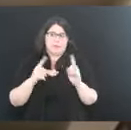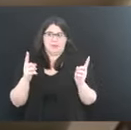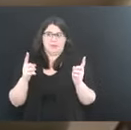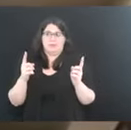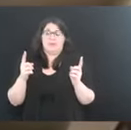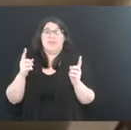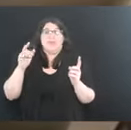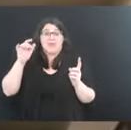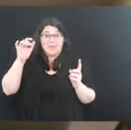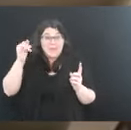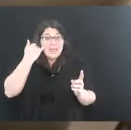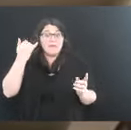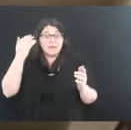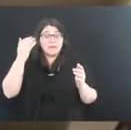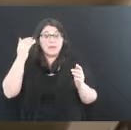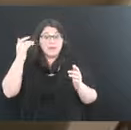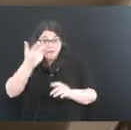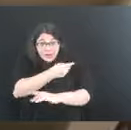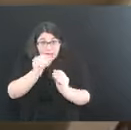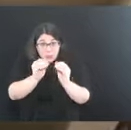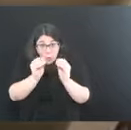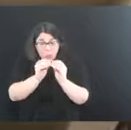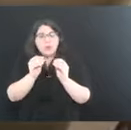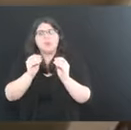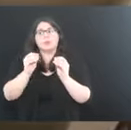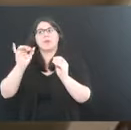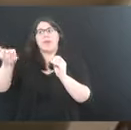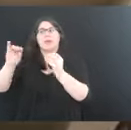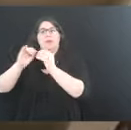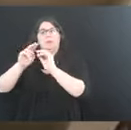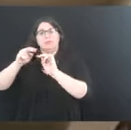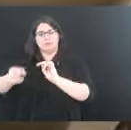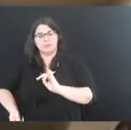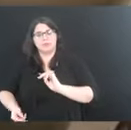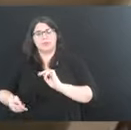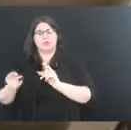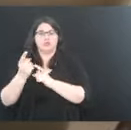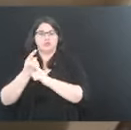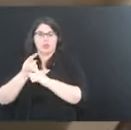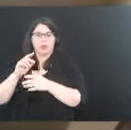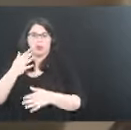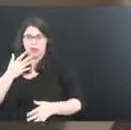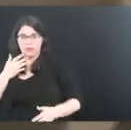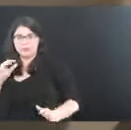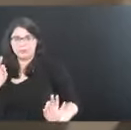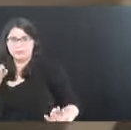those numbers down and bring us back into the appropriate range. Thank you.